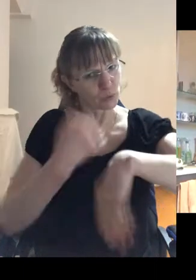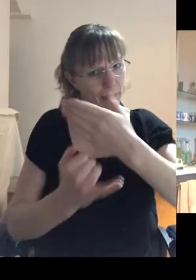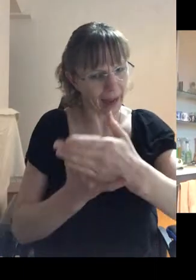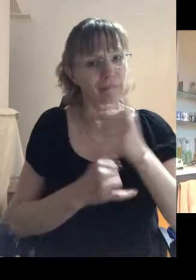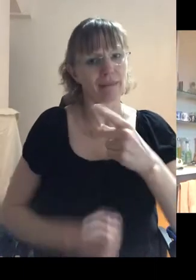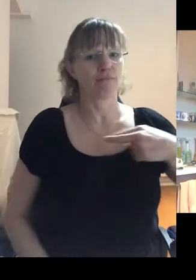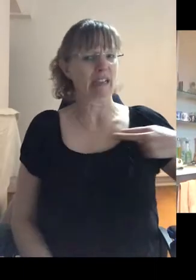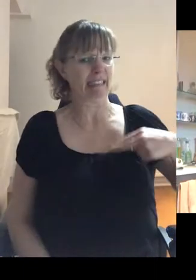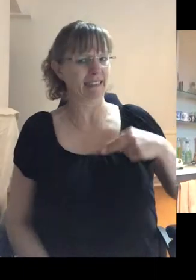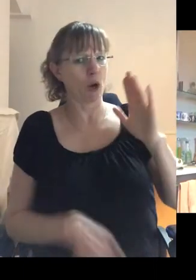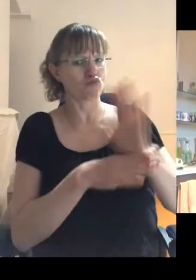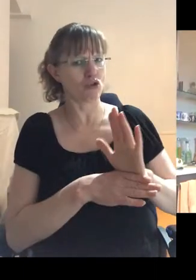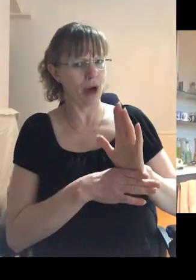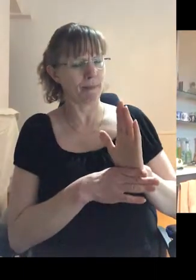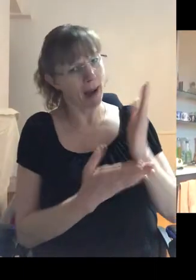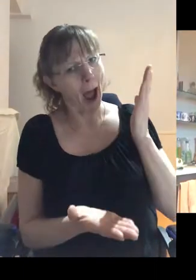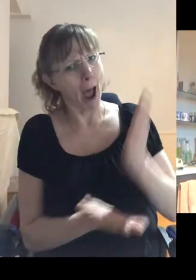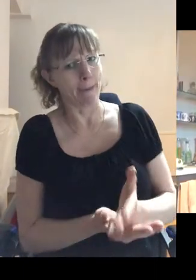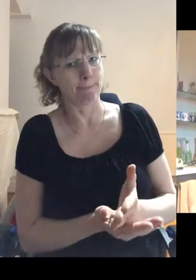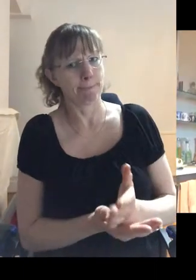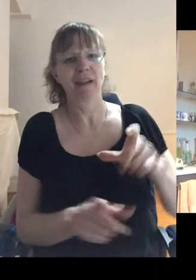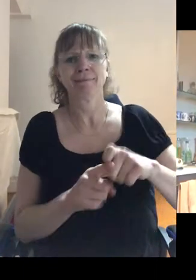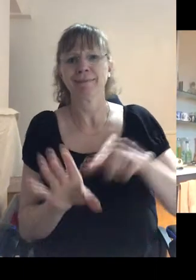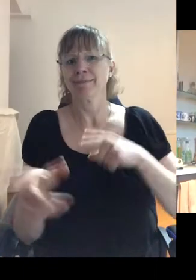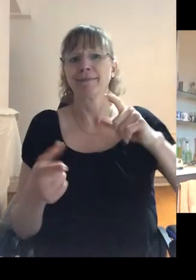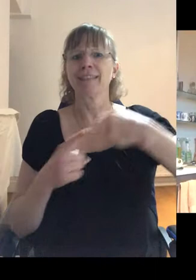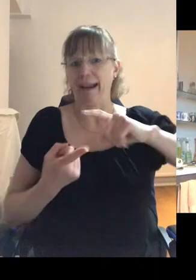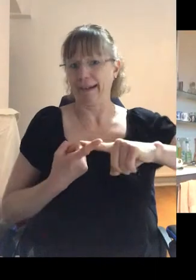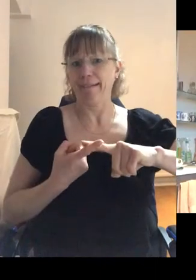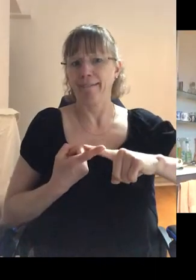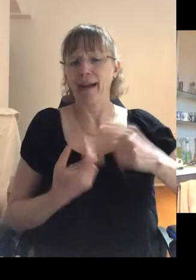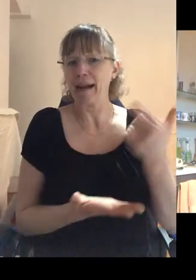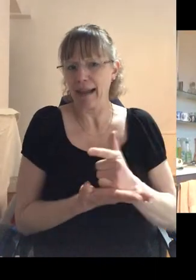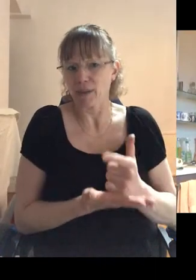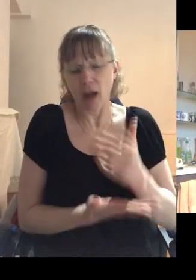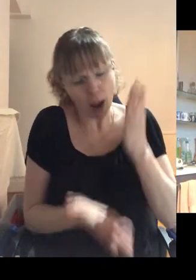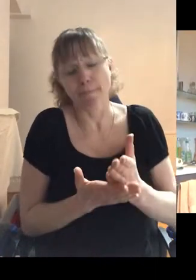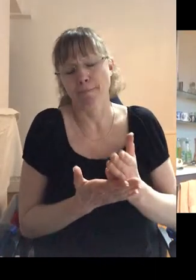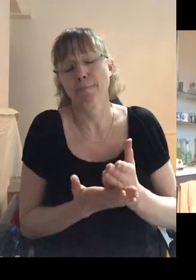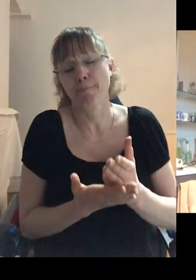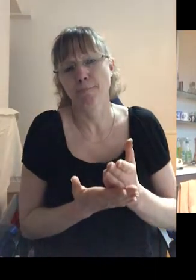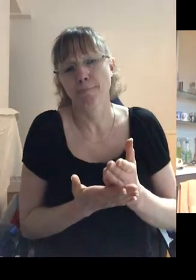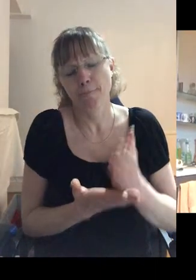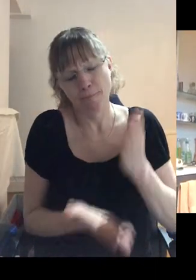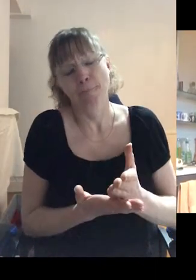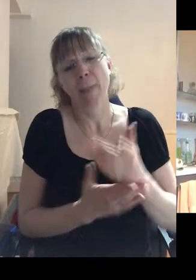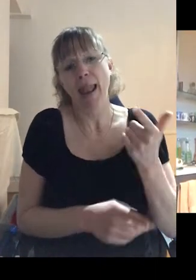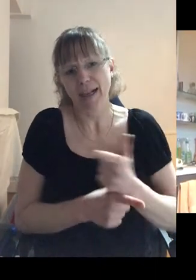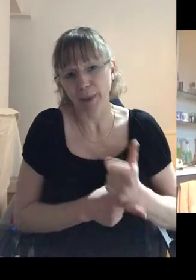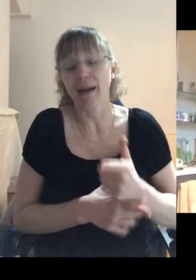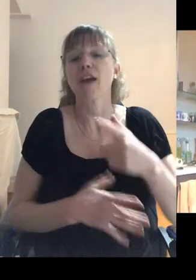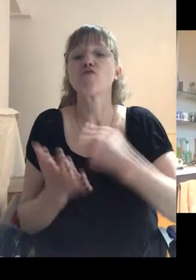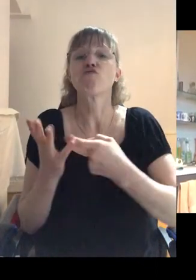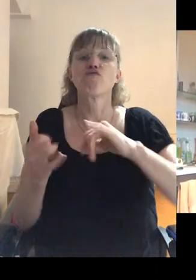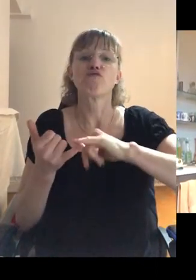solicitor in it, um, was, uh, she's, she's, a dyke. That, that, that, uh, Muslim solicitor in it is definitely a lesbian and